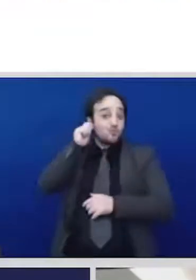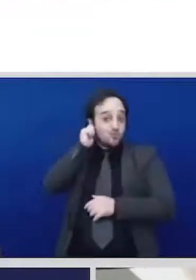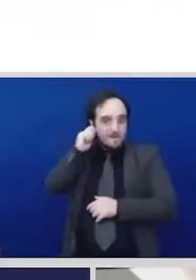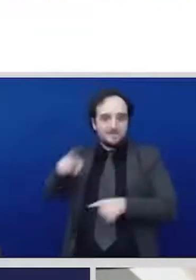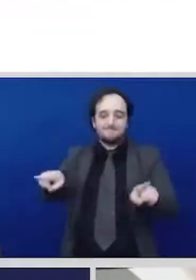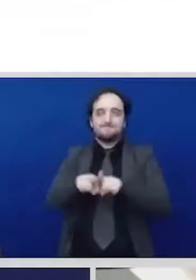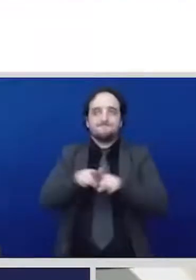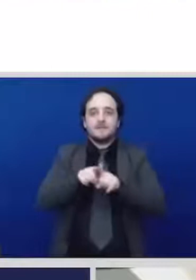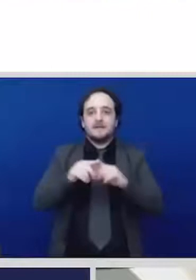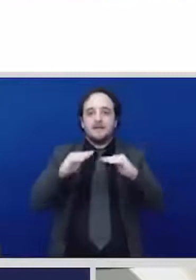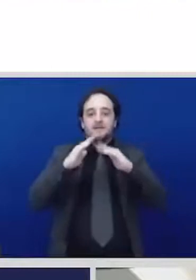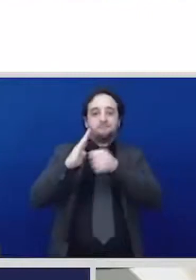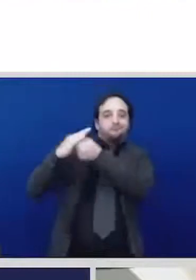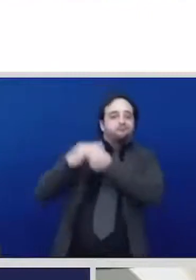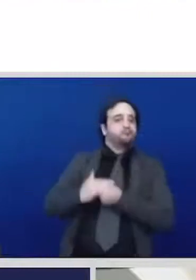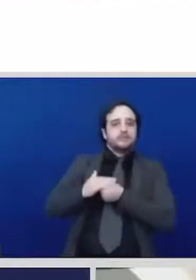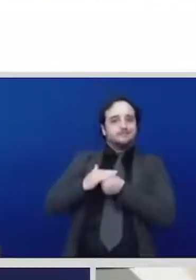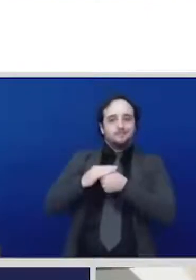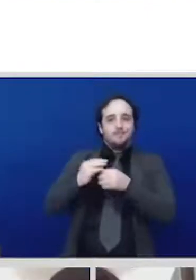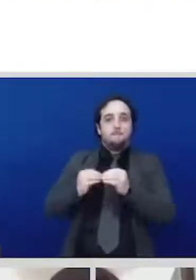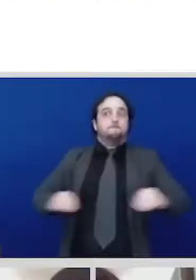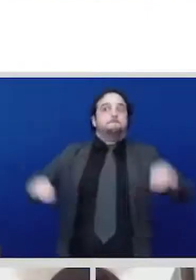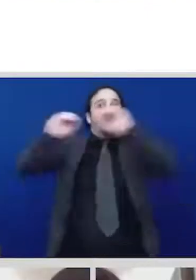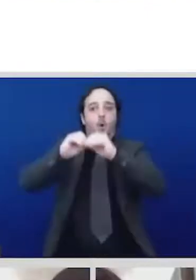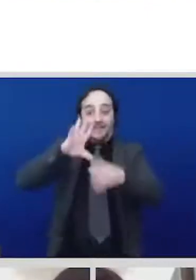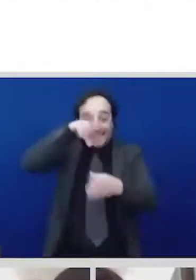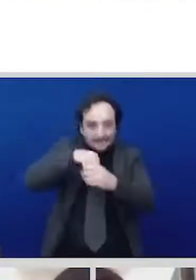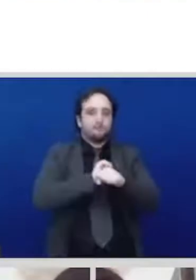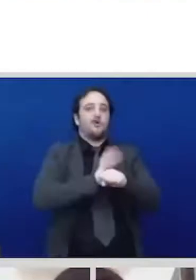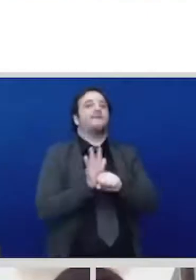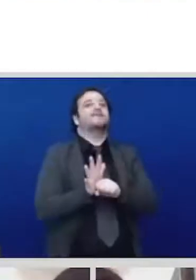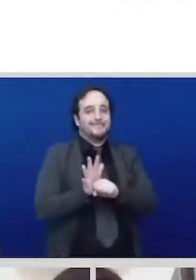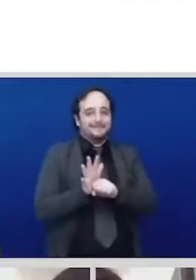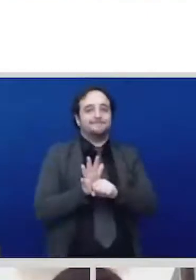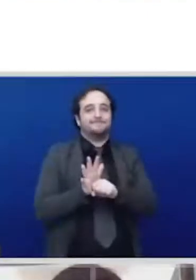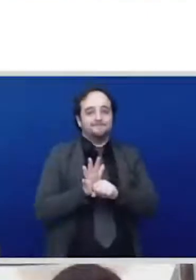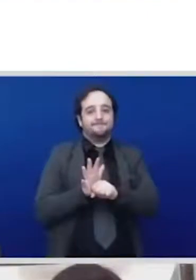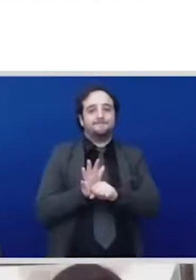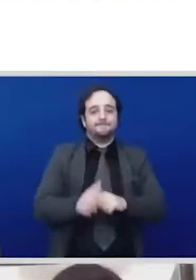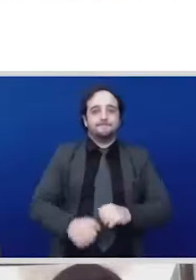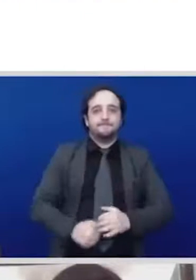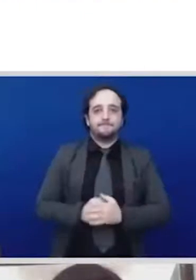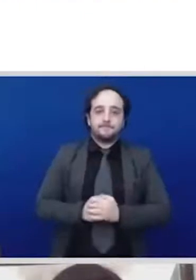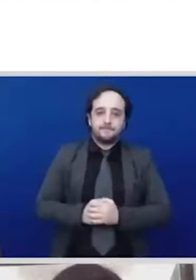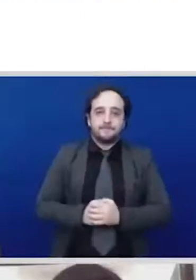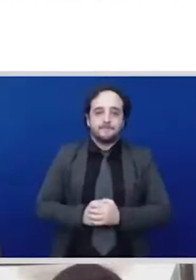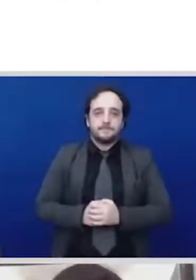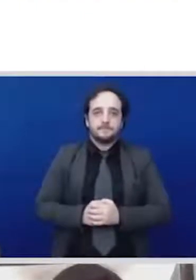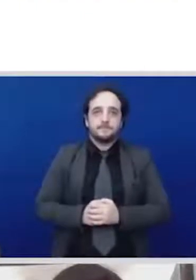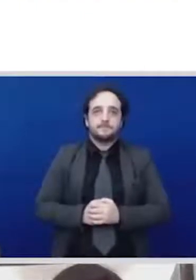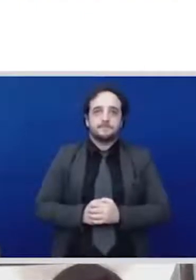where 90% of Indonesian companies are affected by this pandemic similar to what happened in other countries right